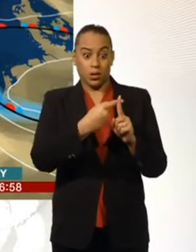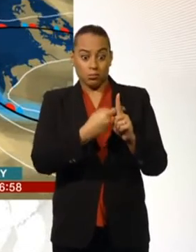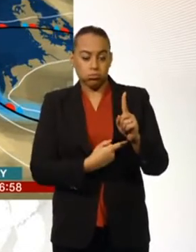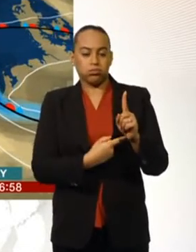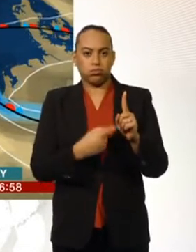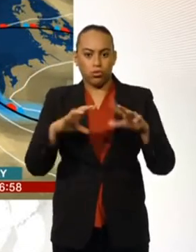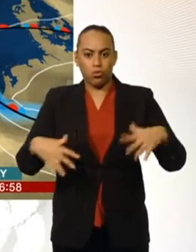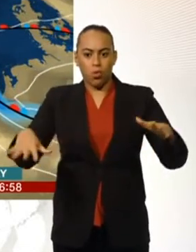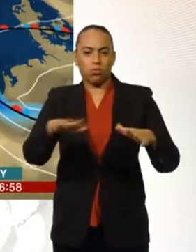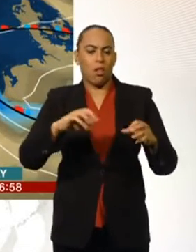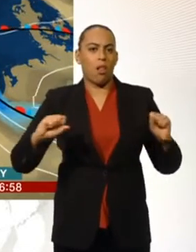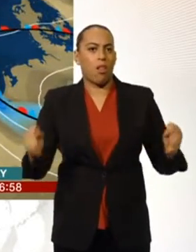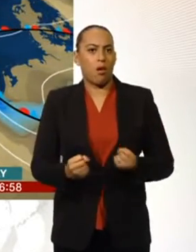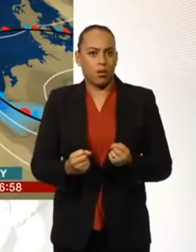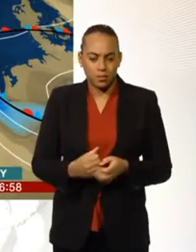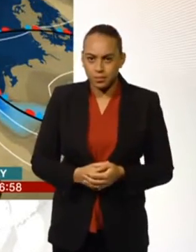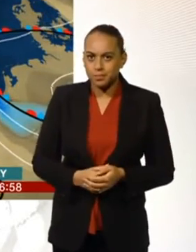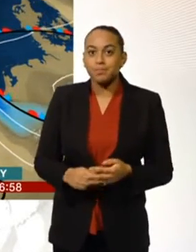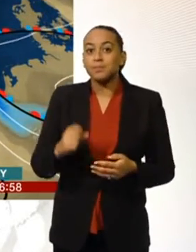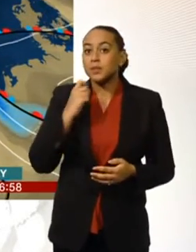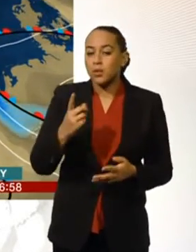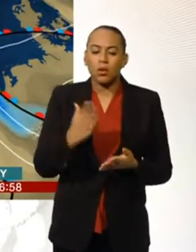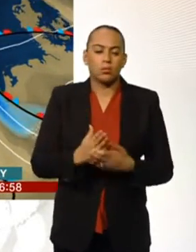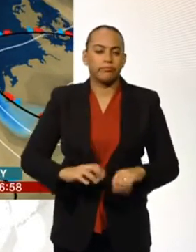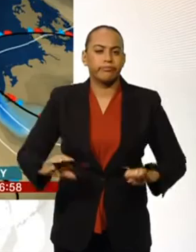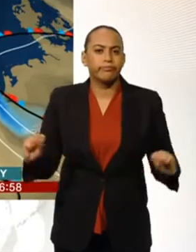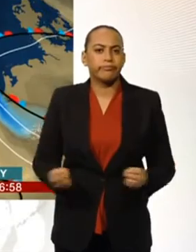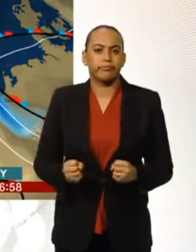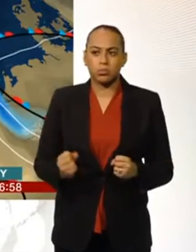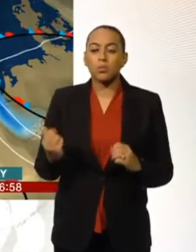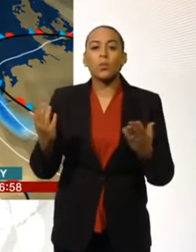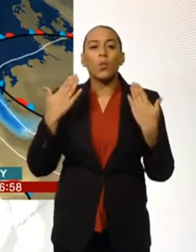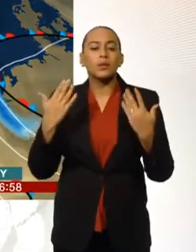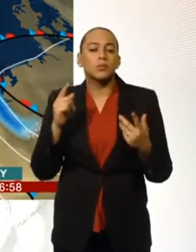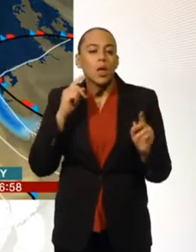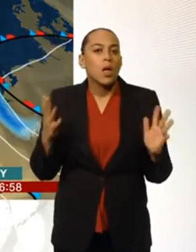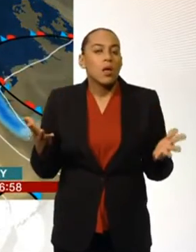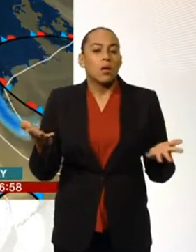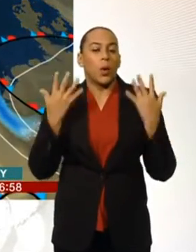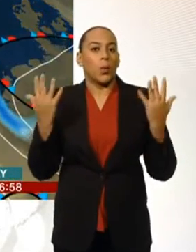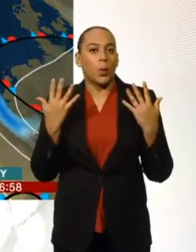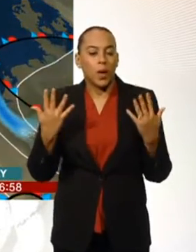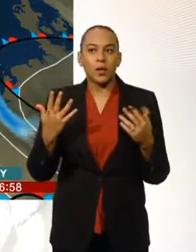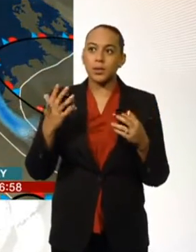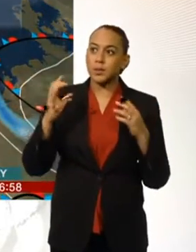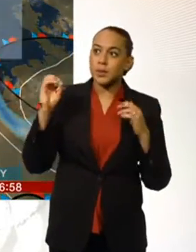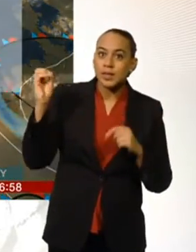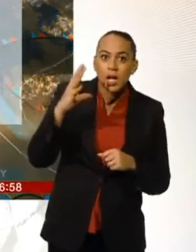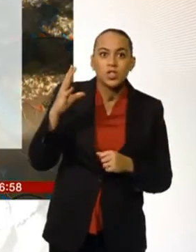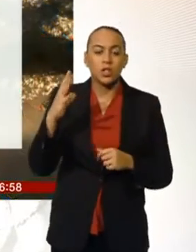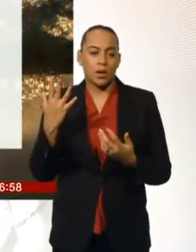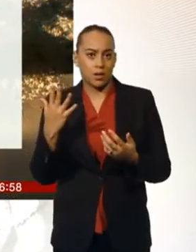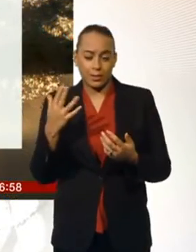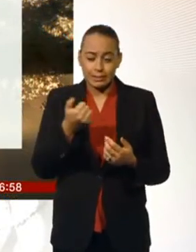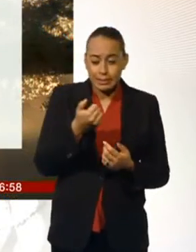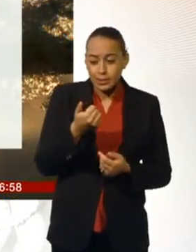cold night to come. Tomorrow again, it's going to feel pretty chilly. The wind should be a bit lighter. Lots of sparkling sunshine around tomorrow, and it will be dry.